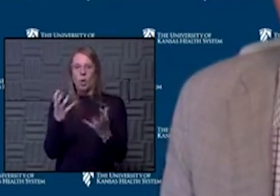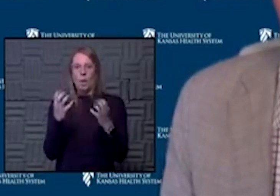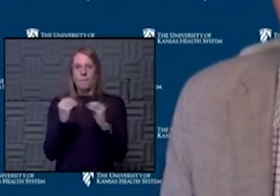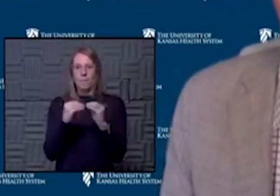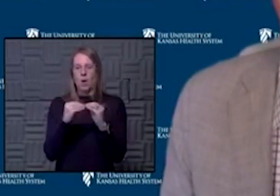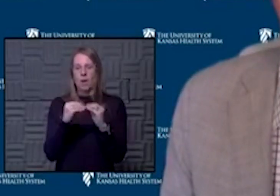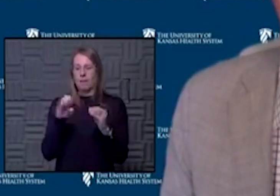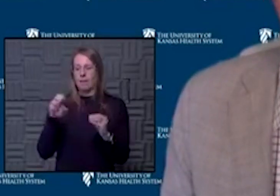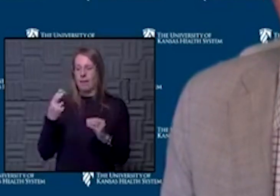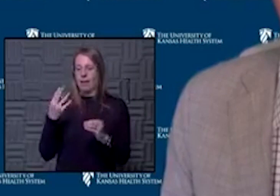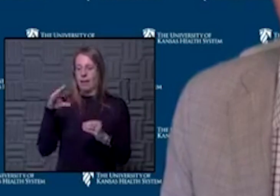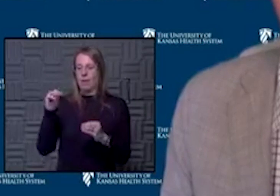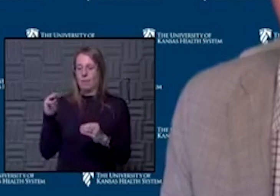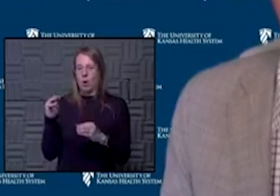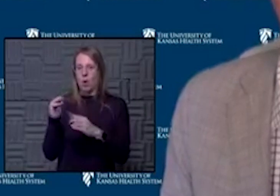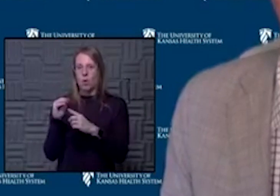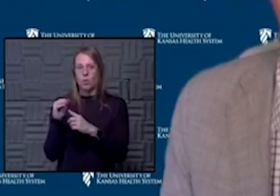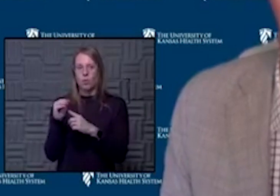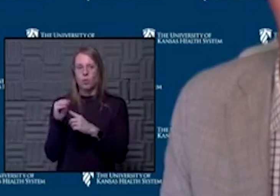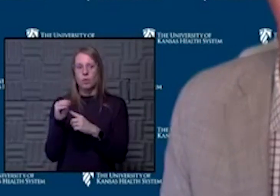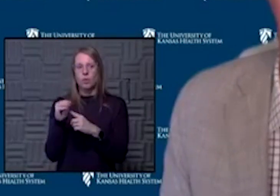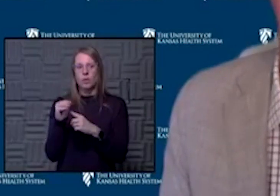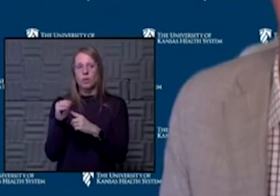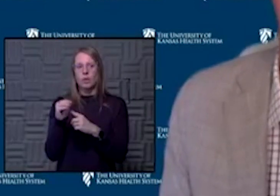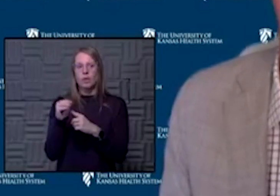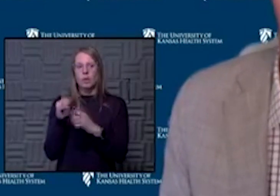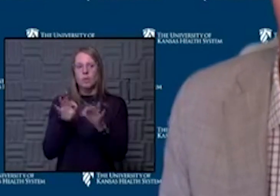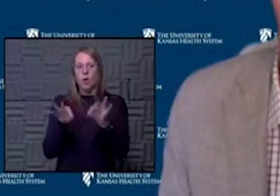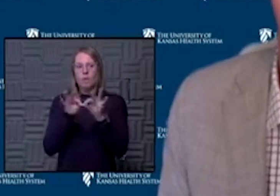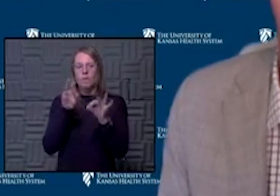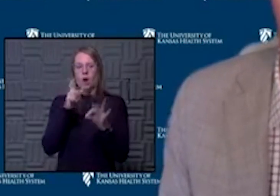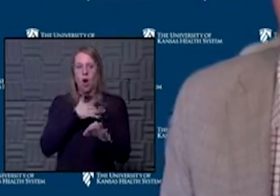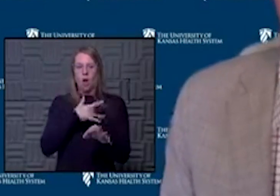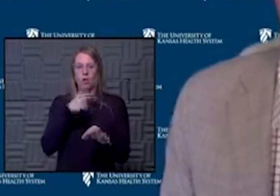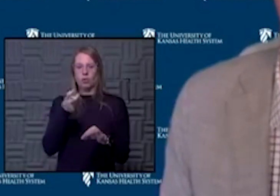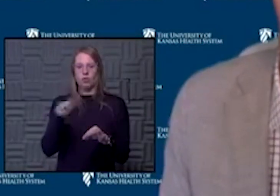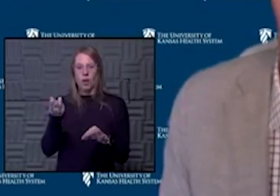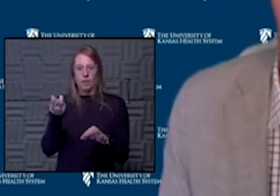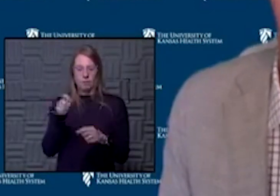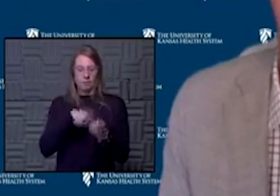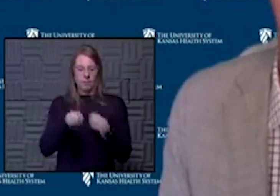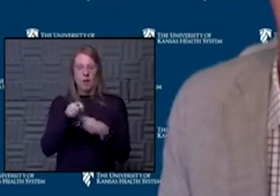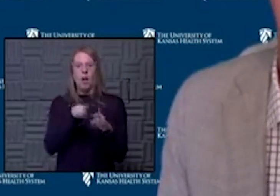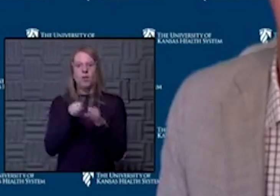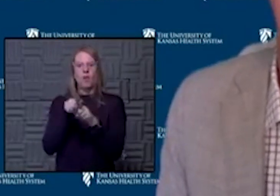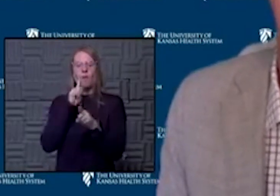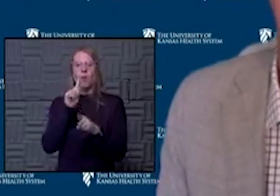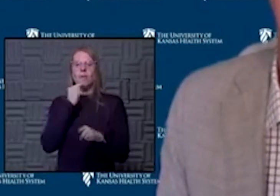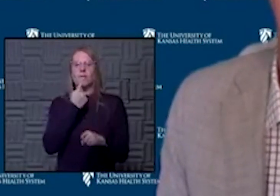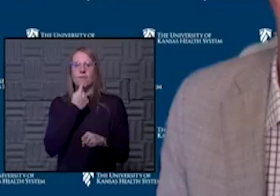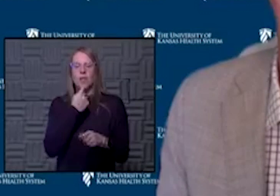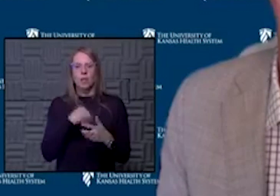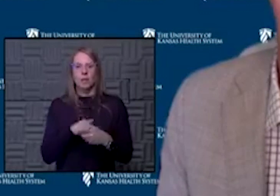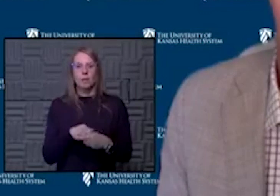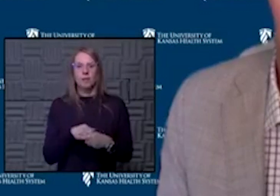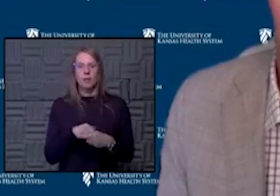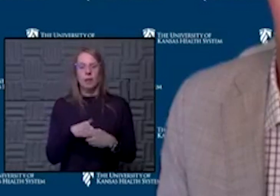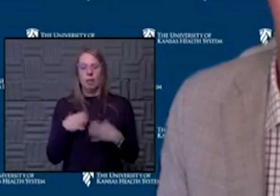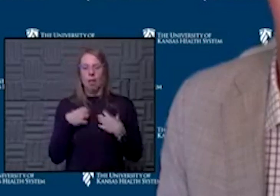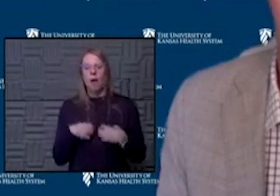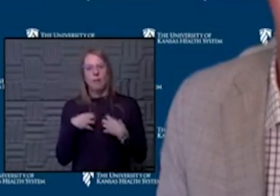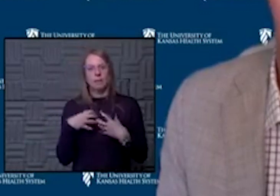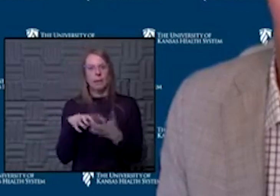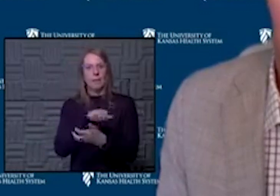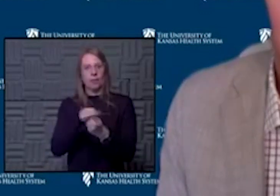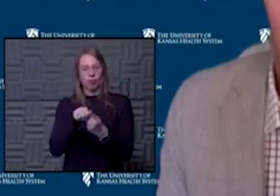program is important for heart failure, for heart transplant, and also for very severe lung damage,